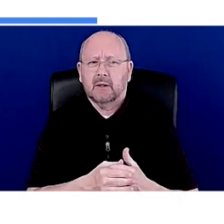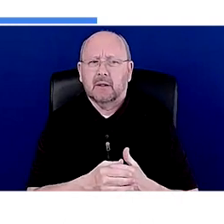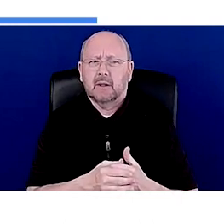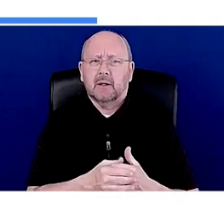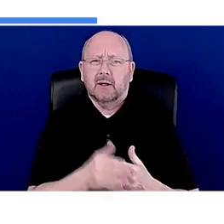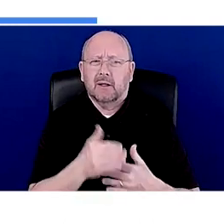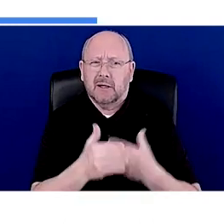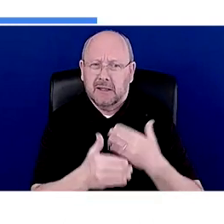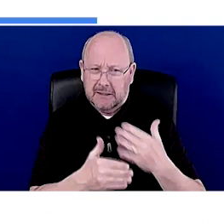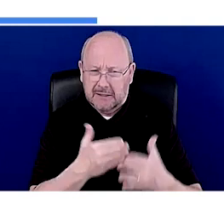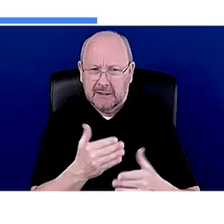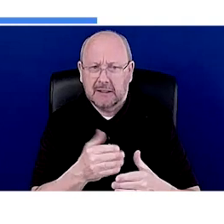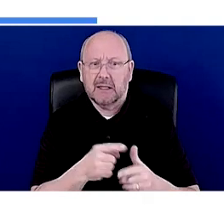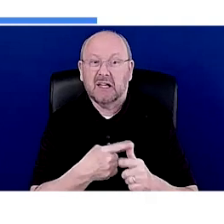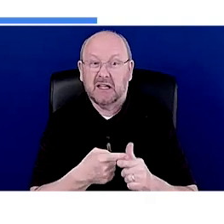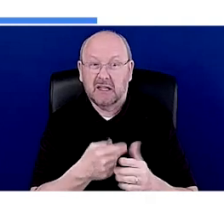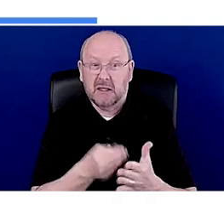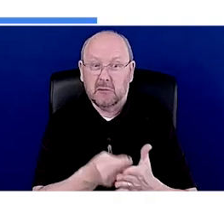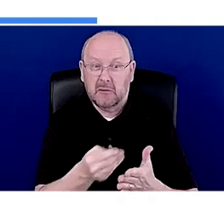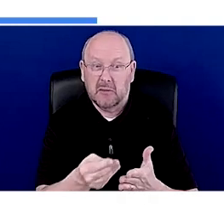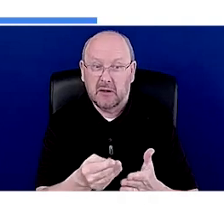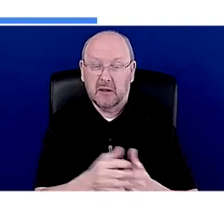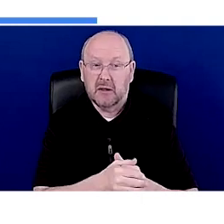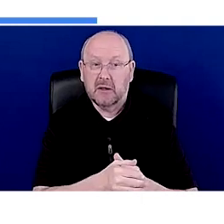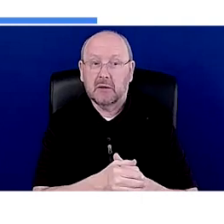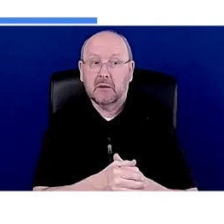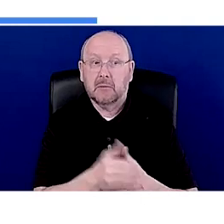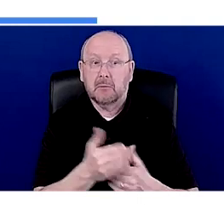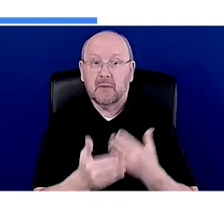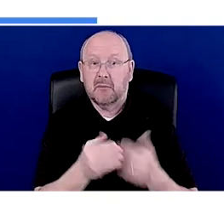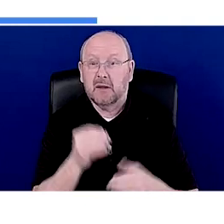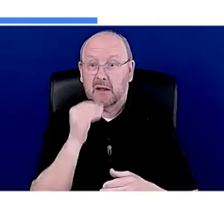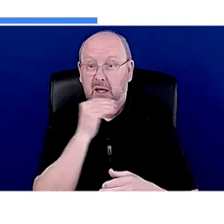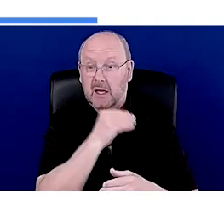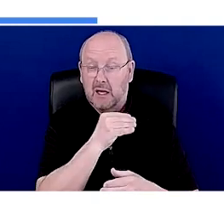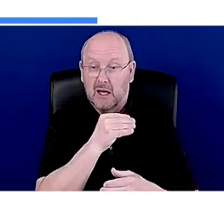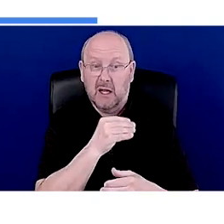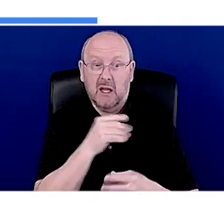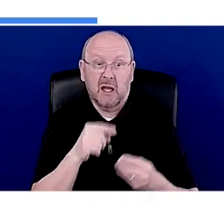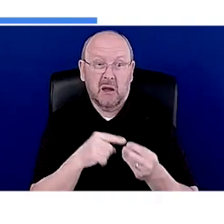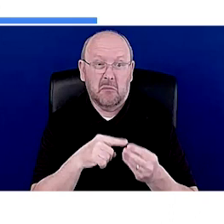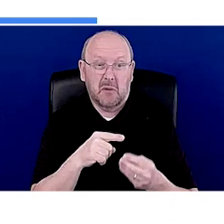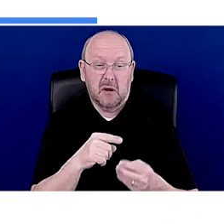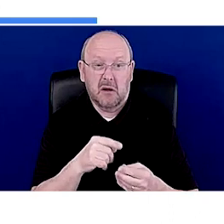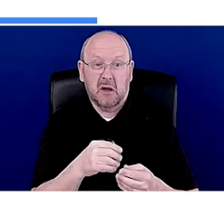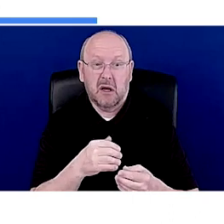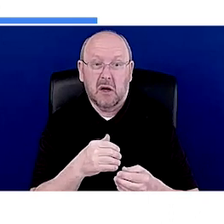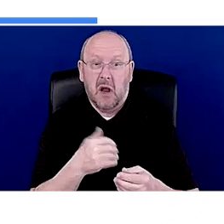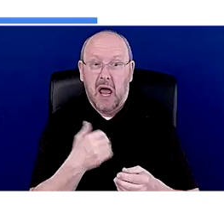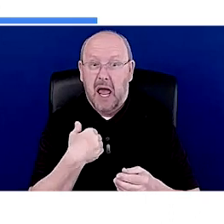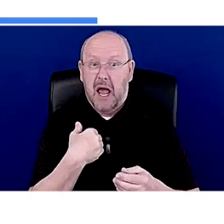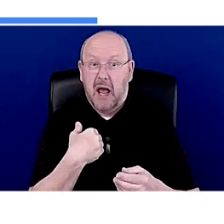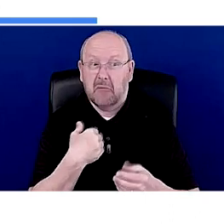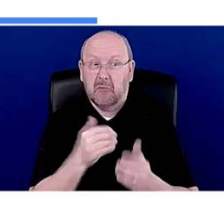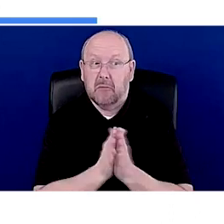textbook. And they might even lie to you about, um, having the, you know, not